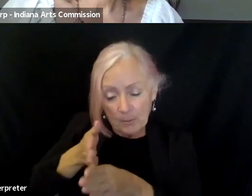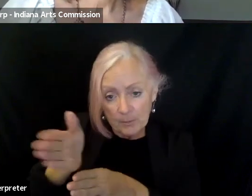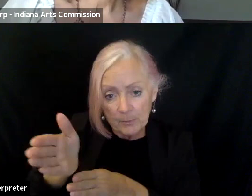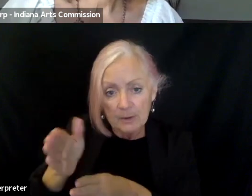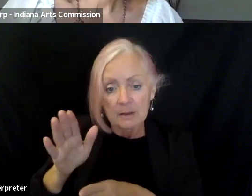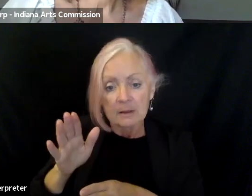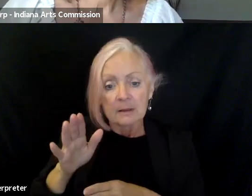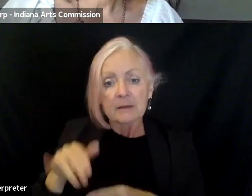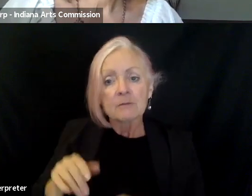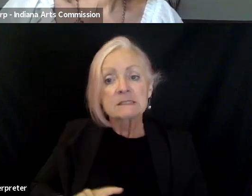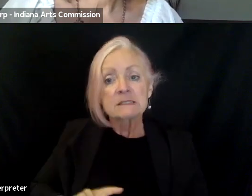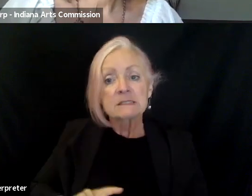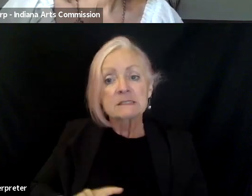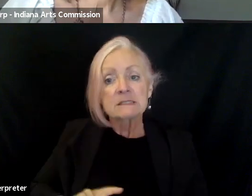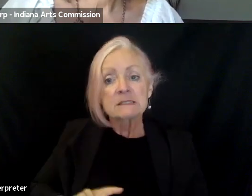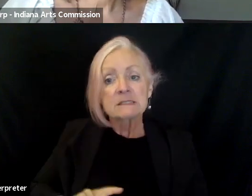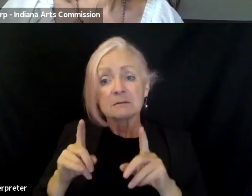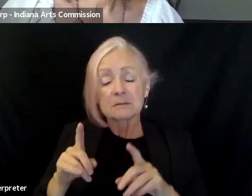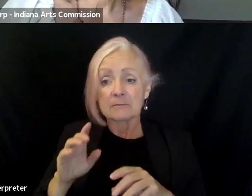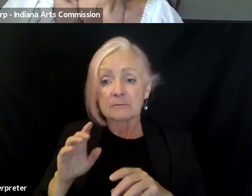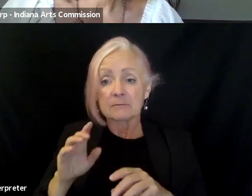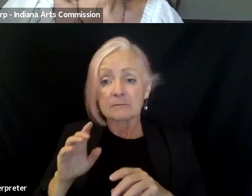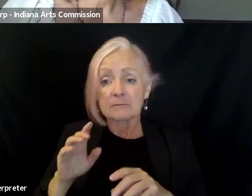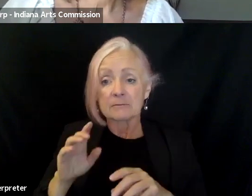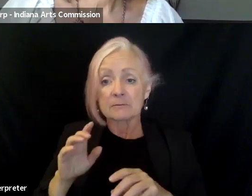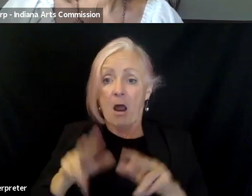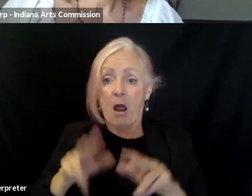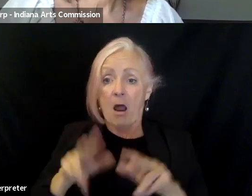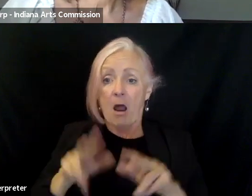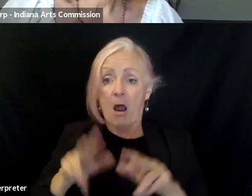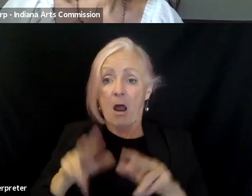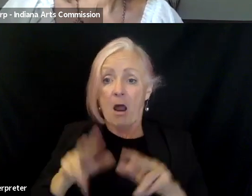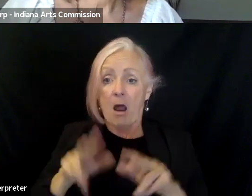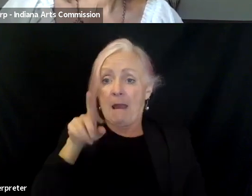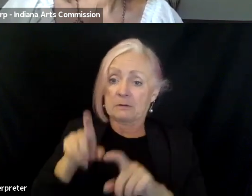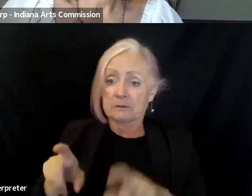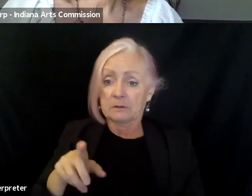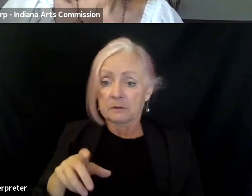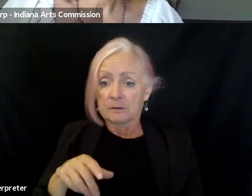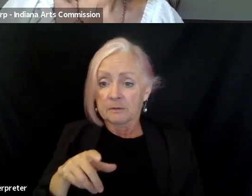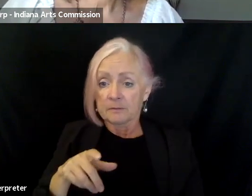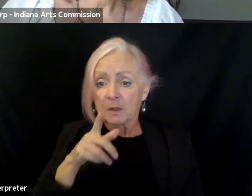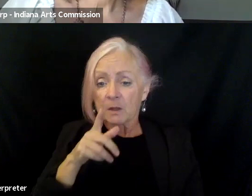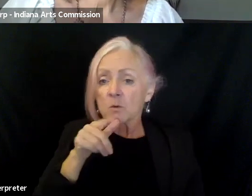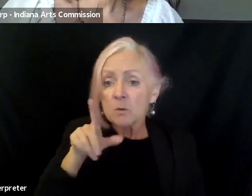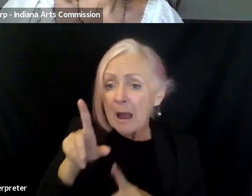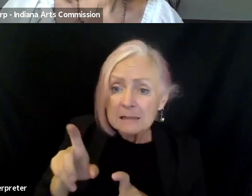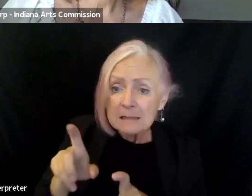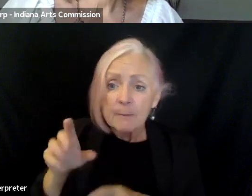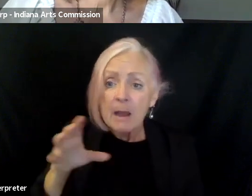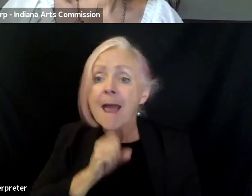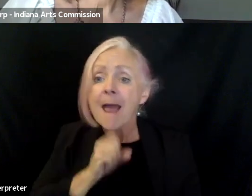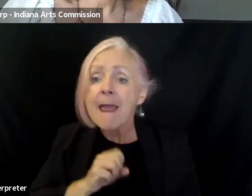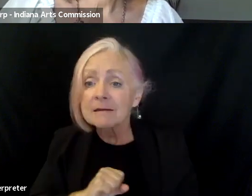us and a little bit uncomfortable at first to ask some of these questions. Um, who's asking age out there? don't know. That was the first time we'd done that,